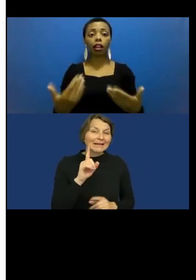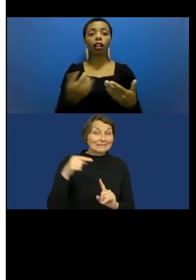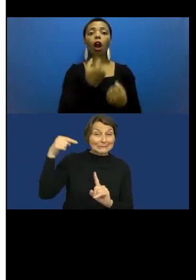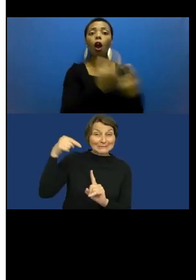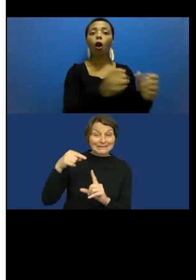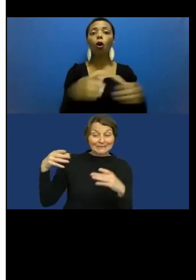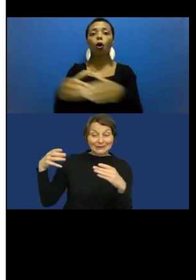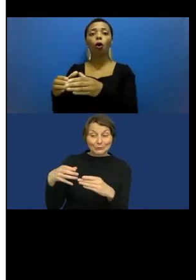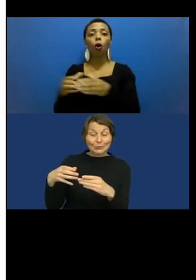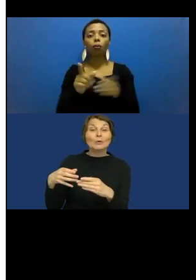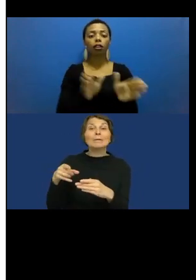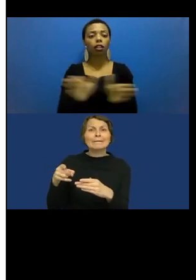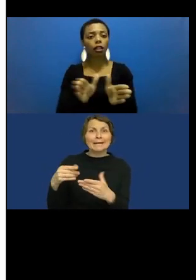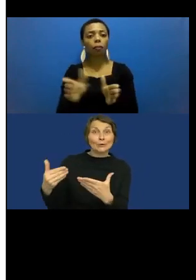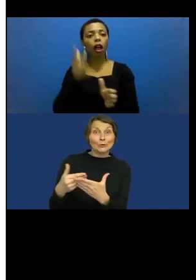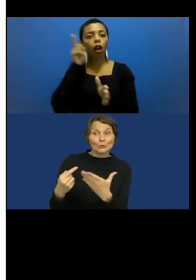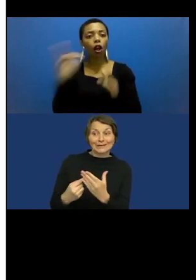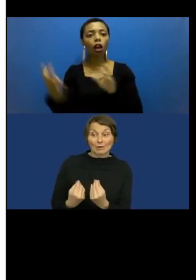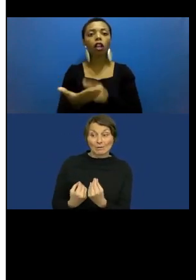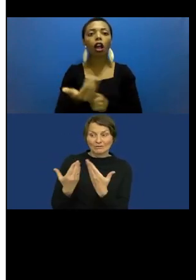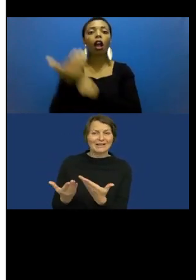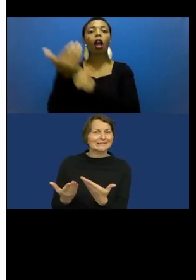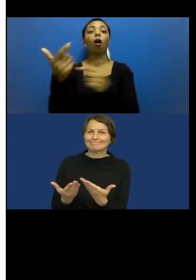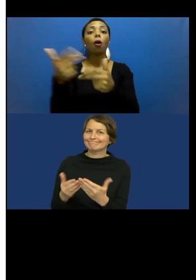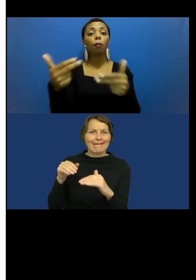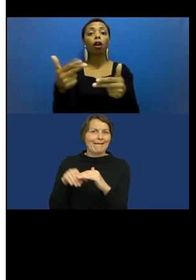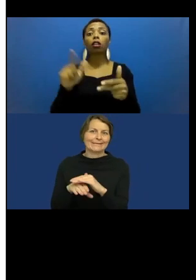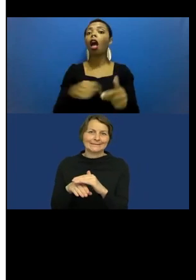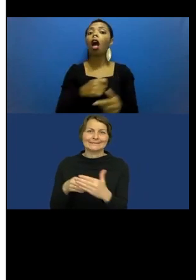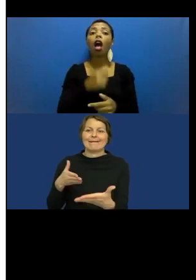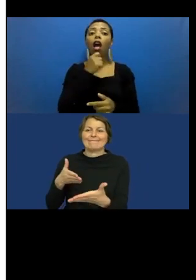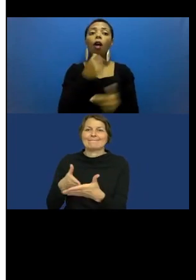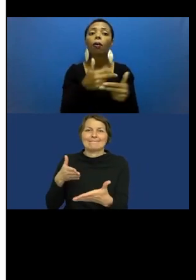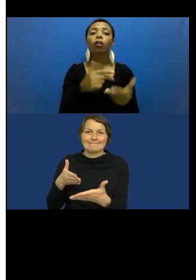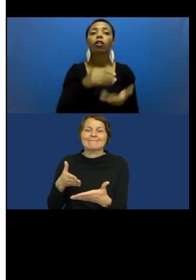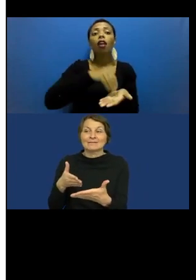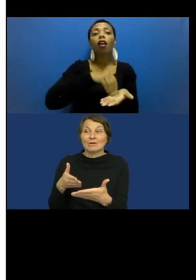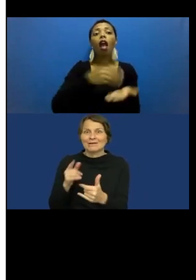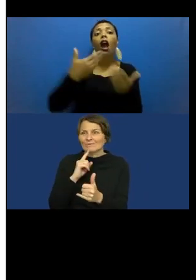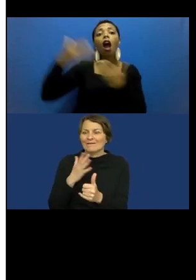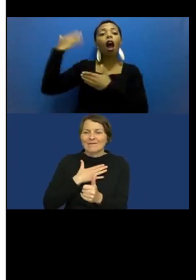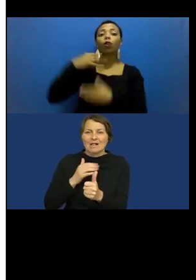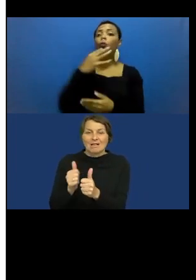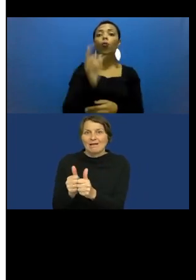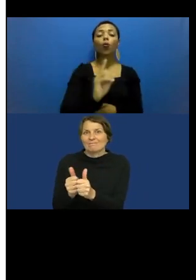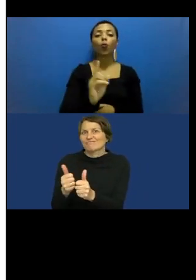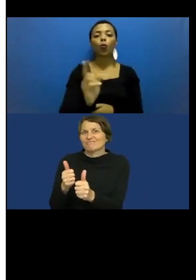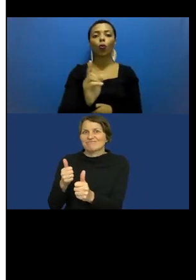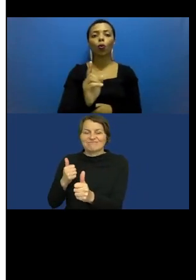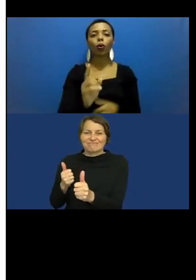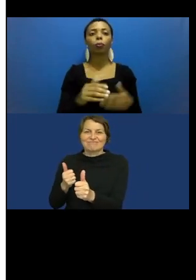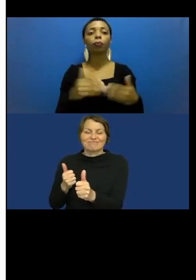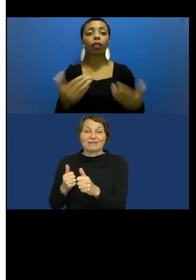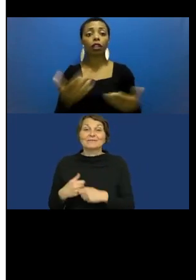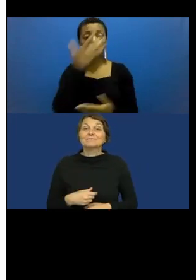of new technologies is not in place and there is a risk of being left behind. And people with